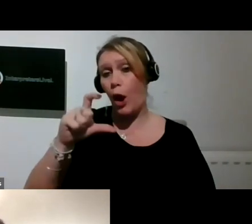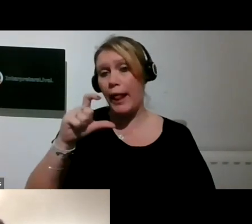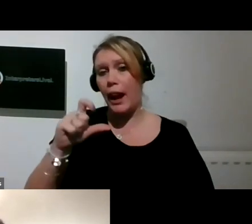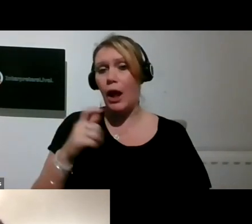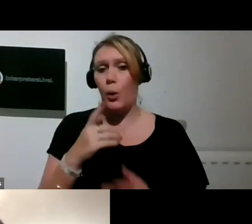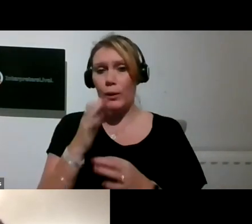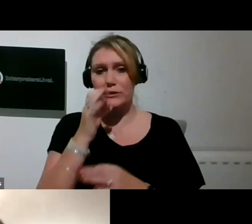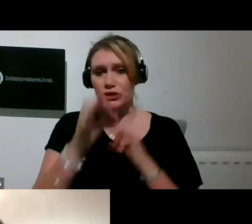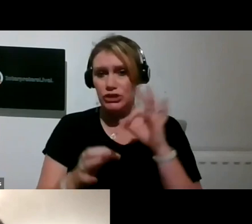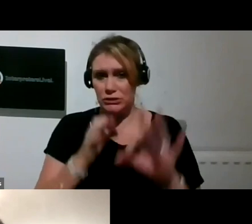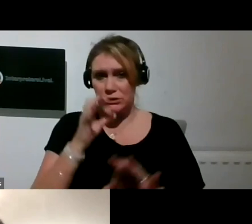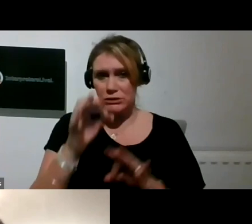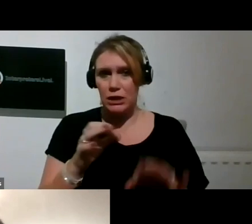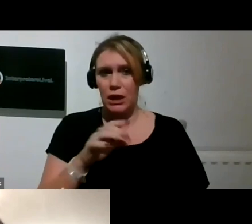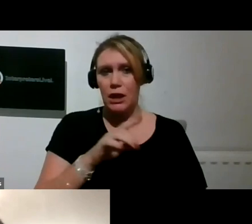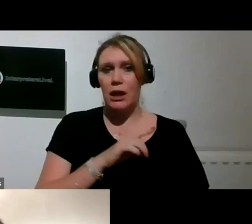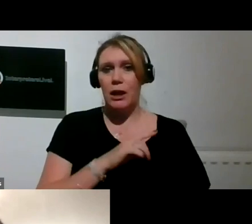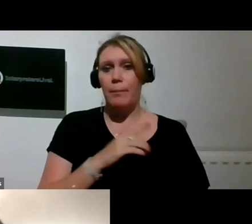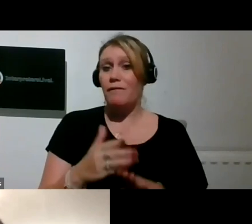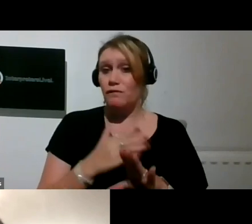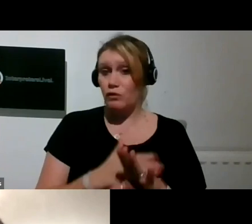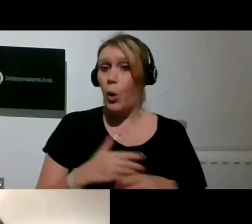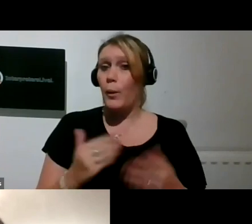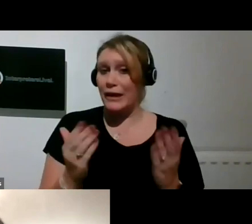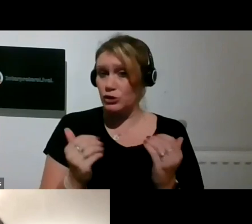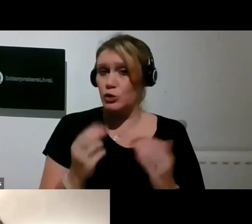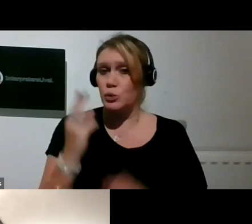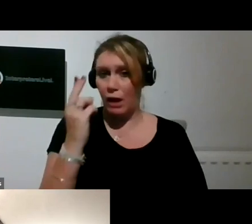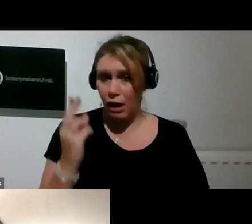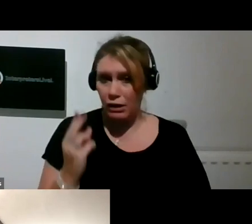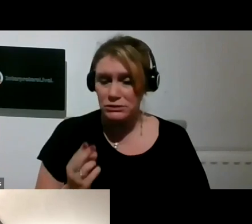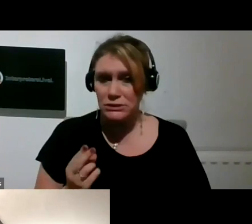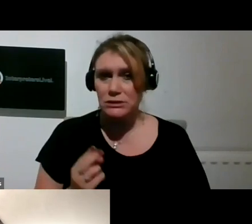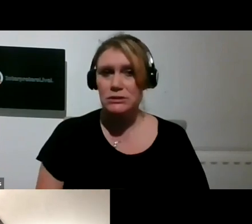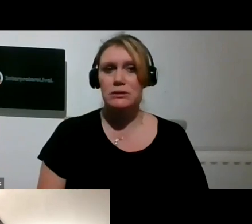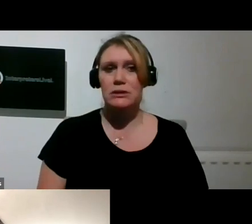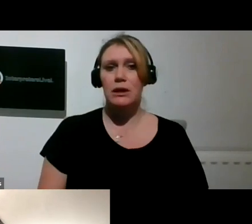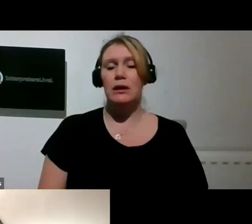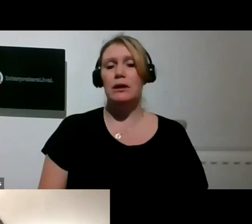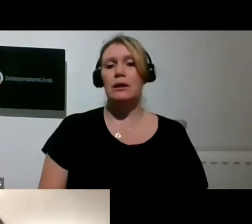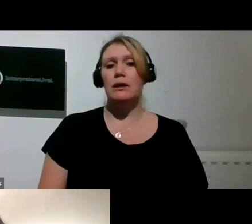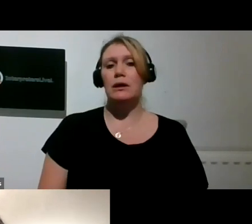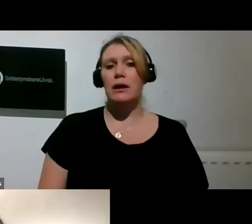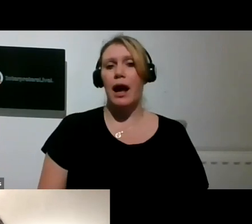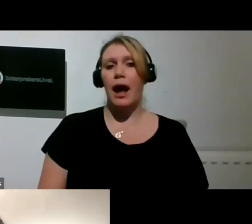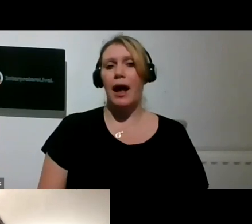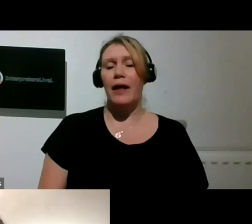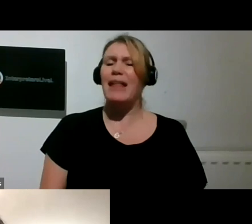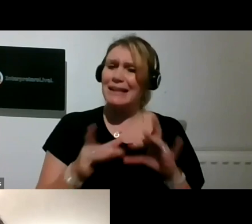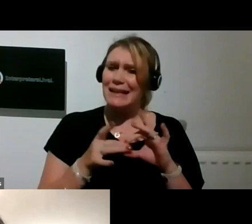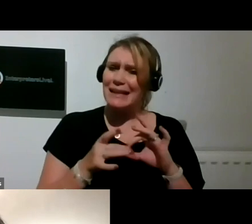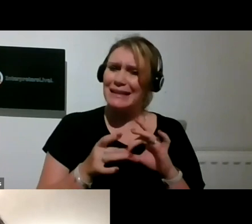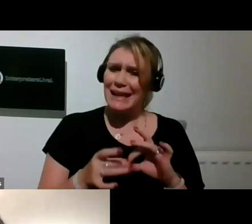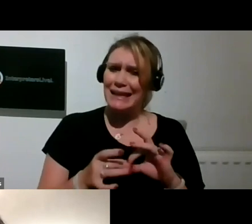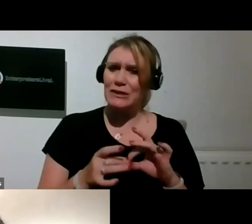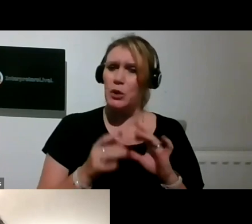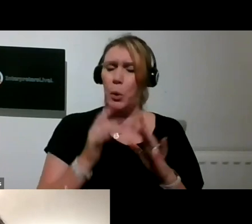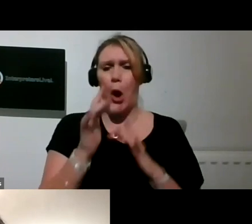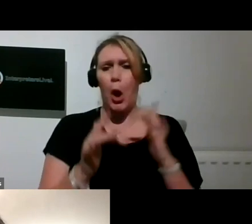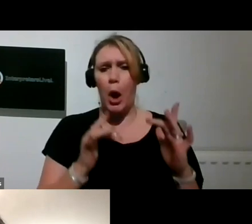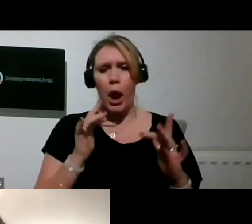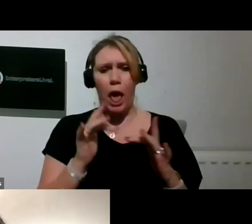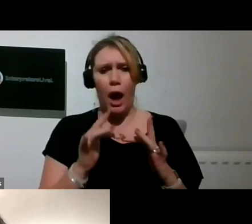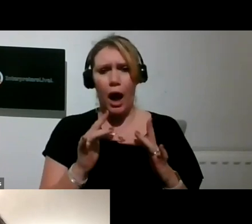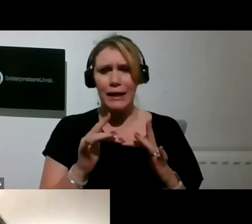artists, Vince Laws. And that's about the way that the nature of digital work, it's changed, isn't it? You know,